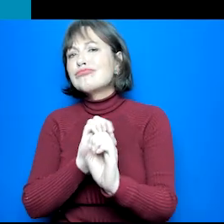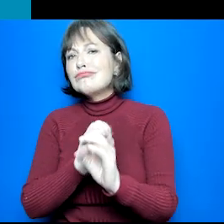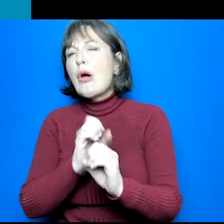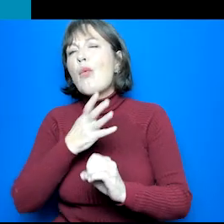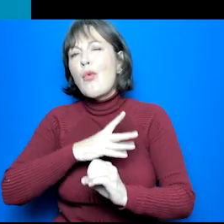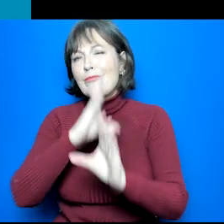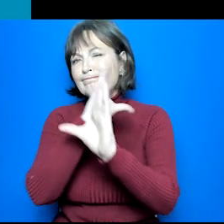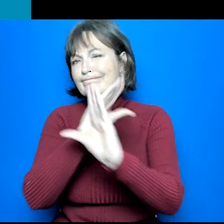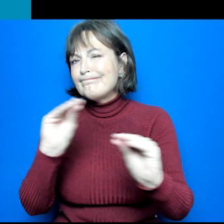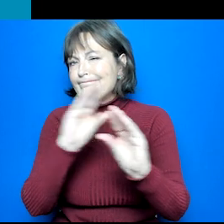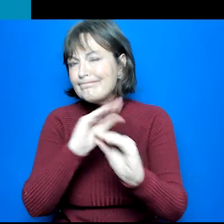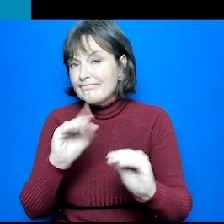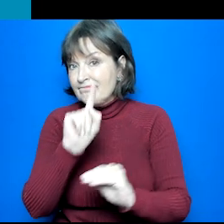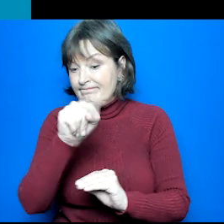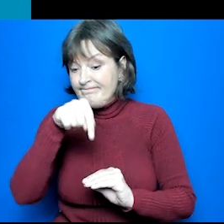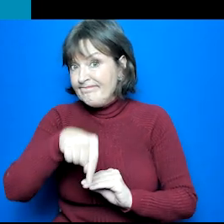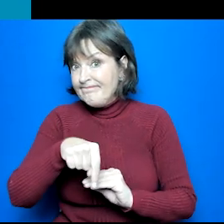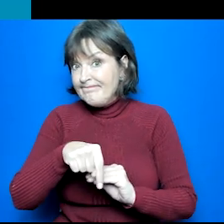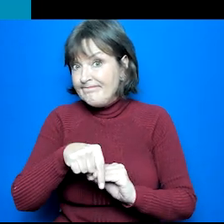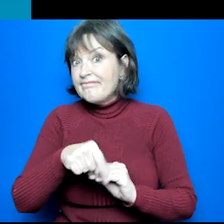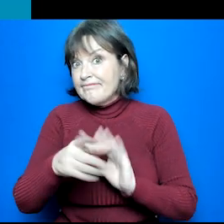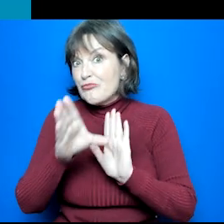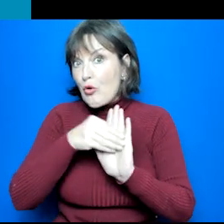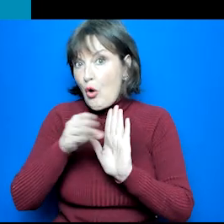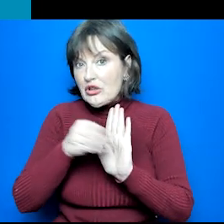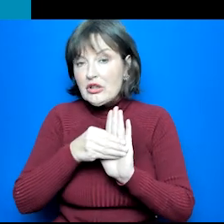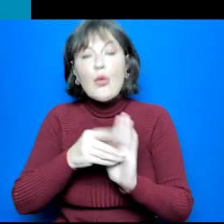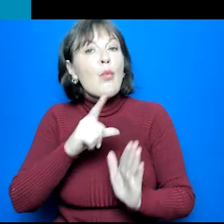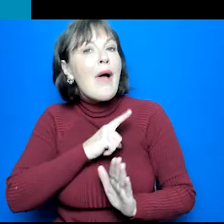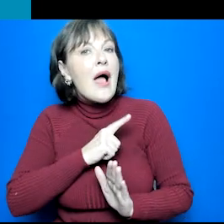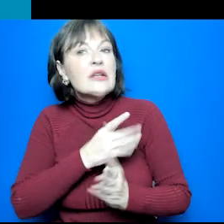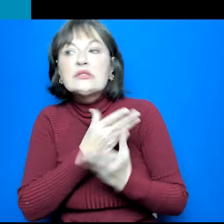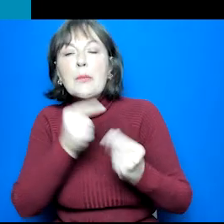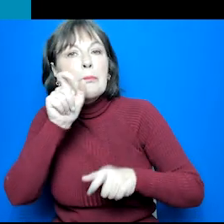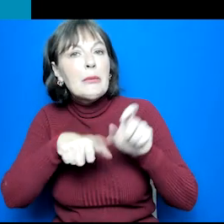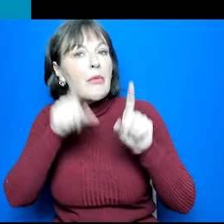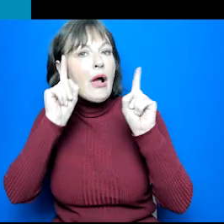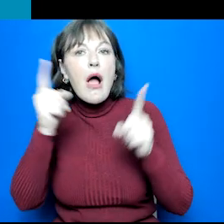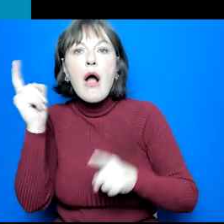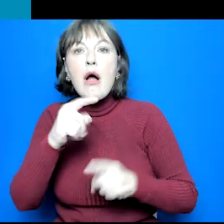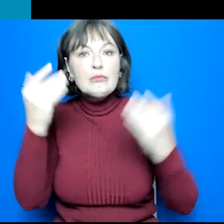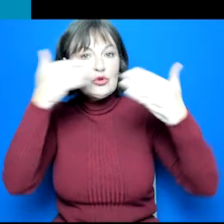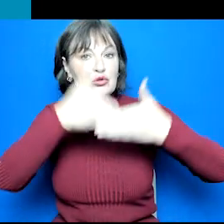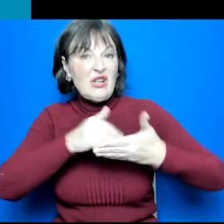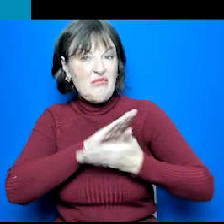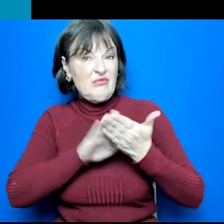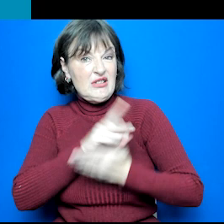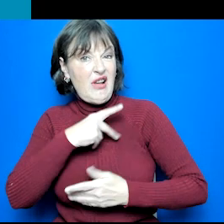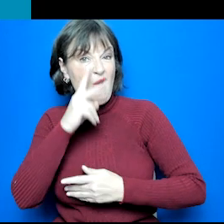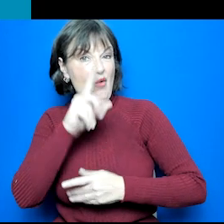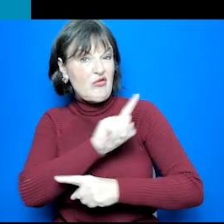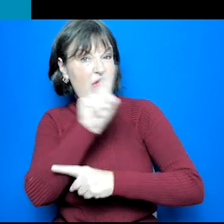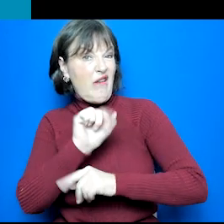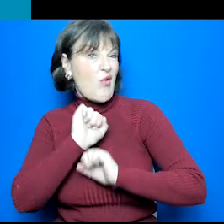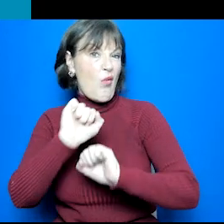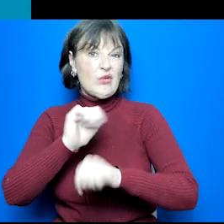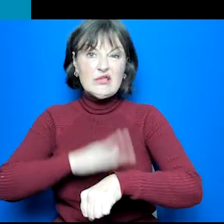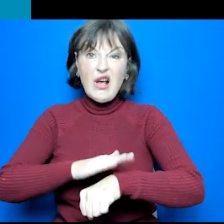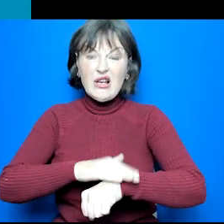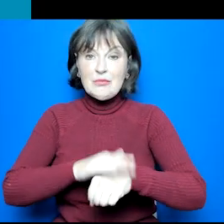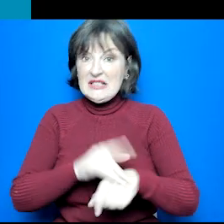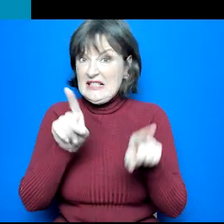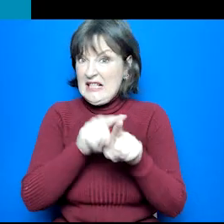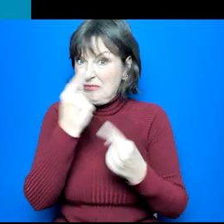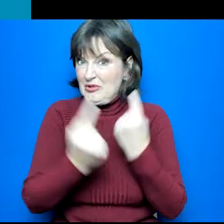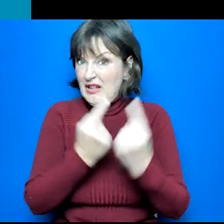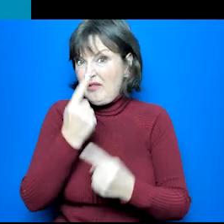to mention. This session is being recorded to enable anyone who can't attend this evening to see it at a time that suits them, and for you to watch